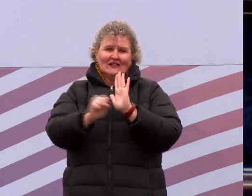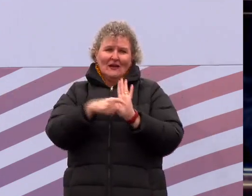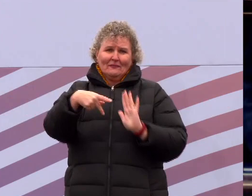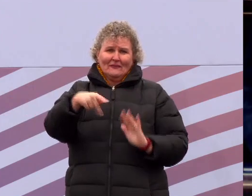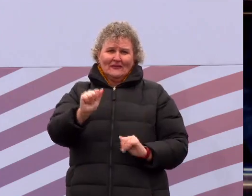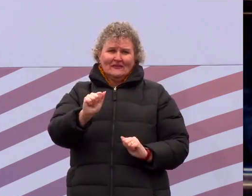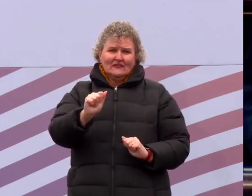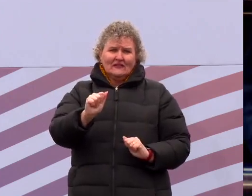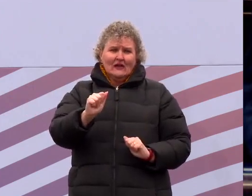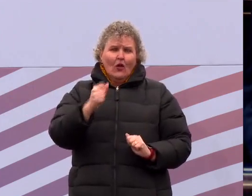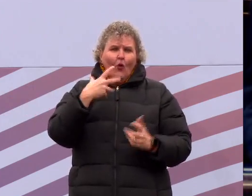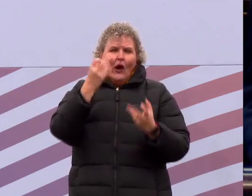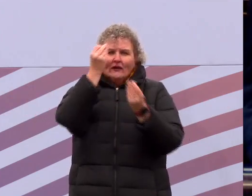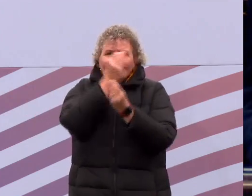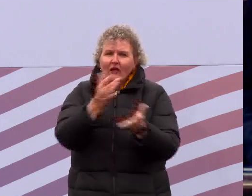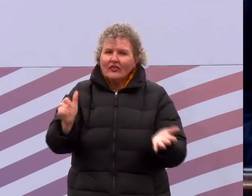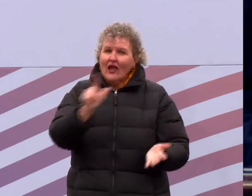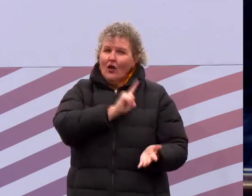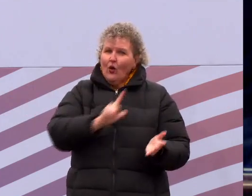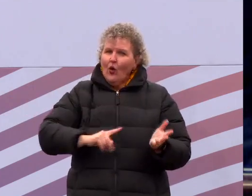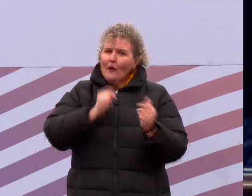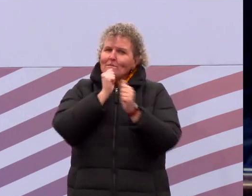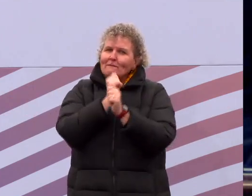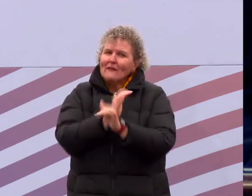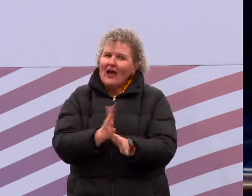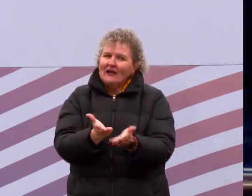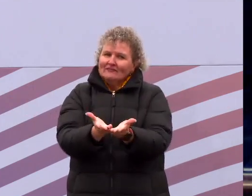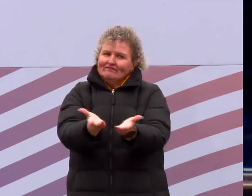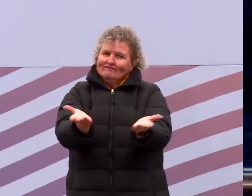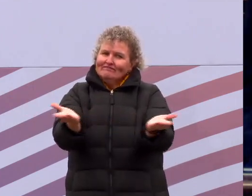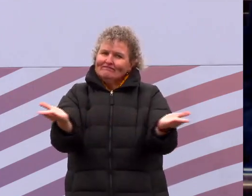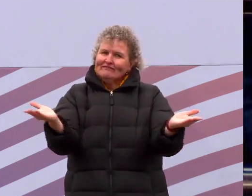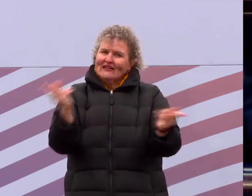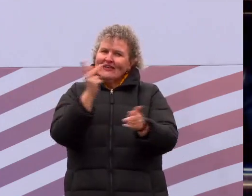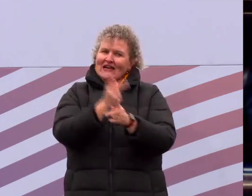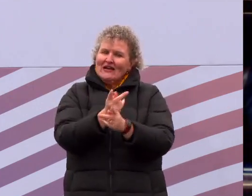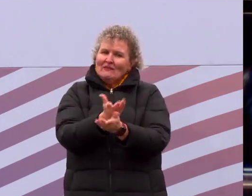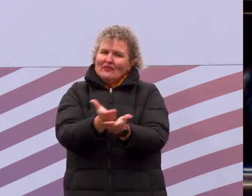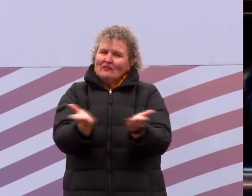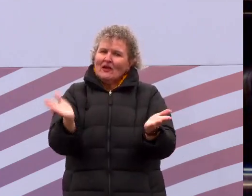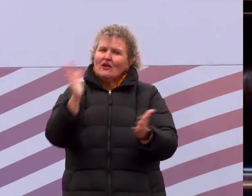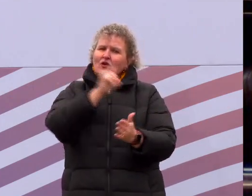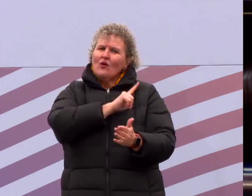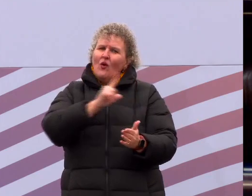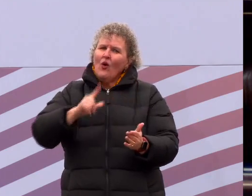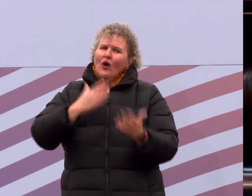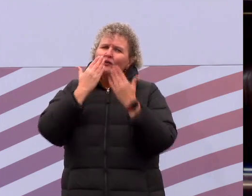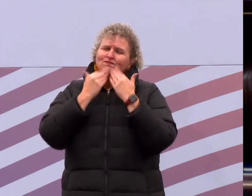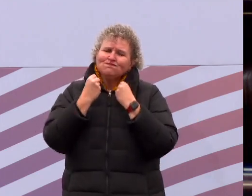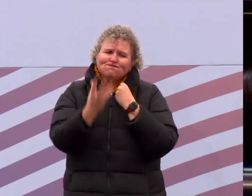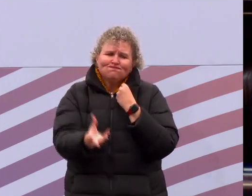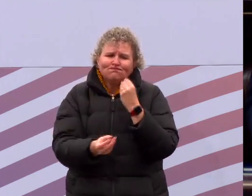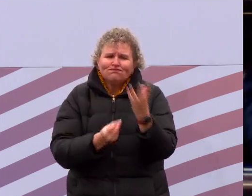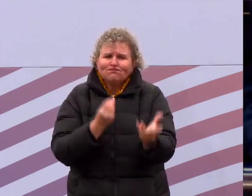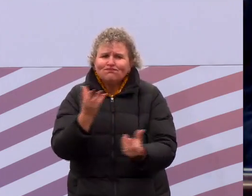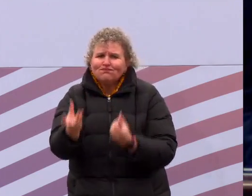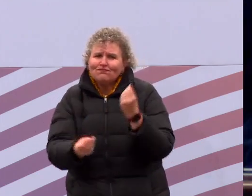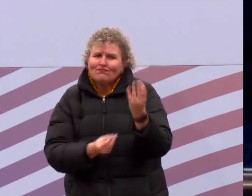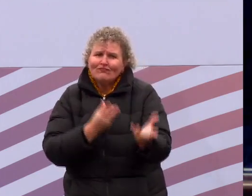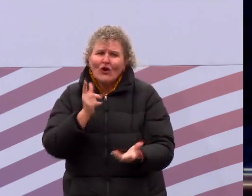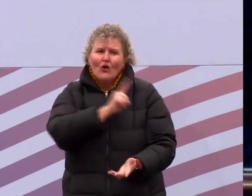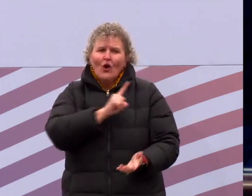the Lord bless thee and keep thee. The Lord be gracious unto thee. The Lord lift up his countenance